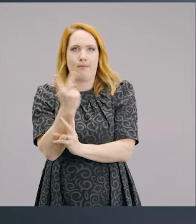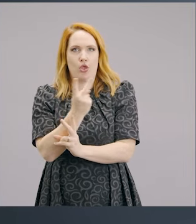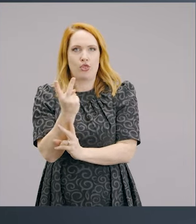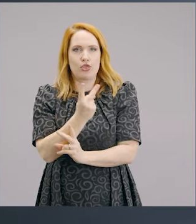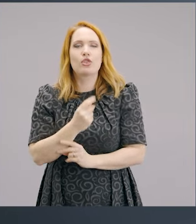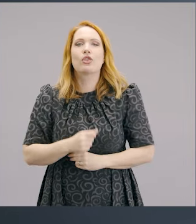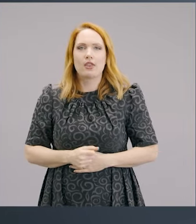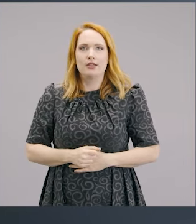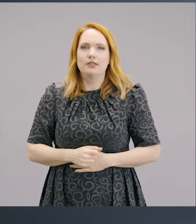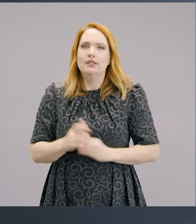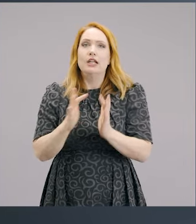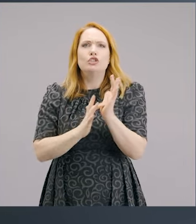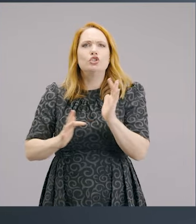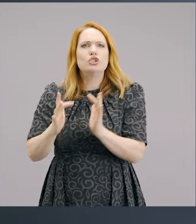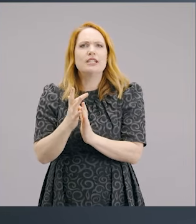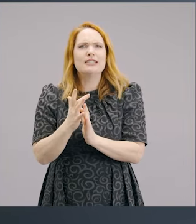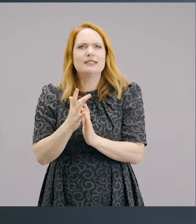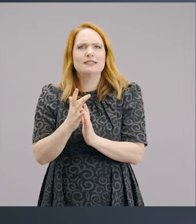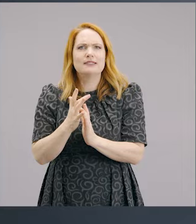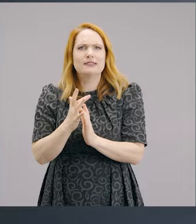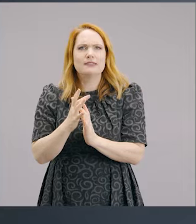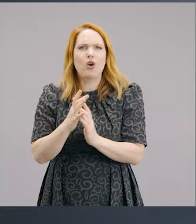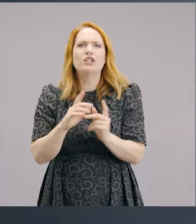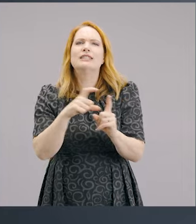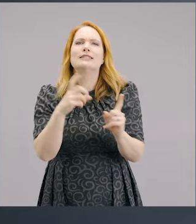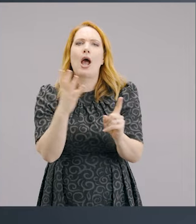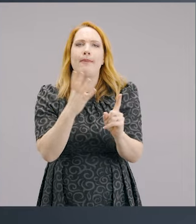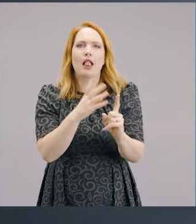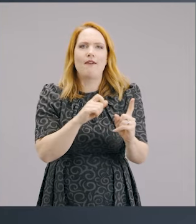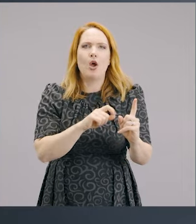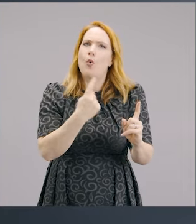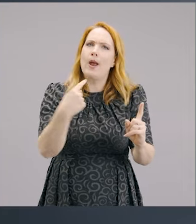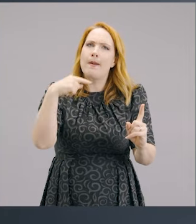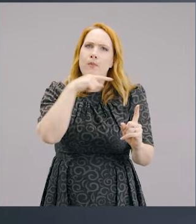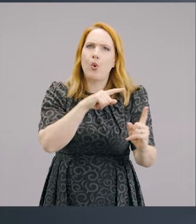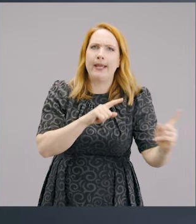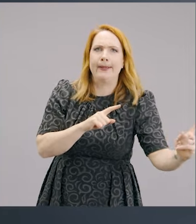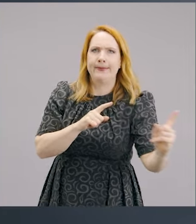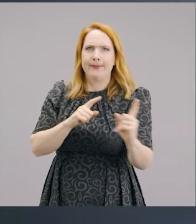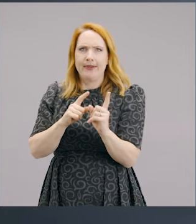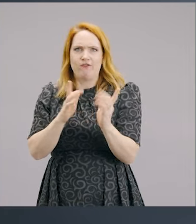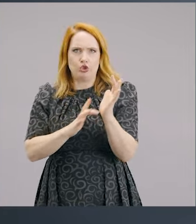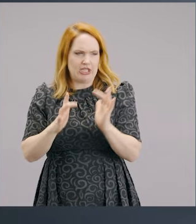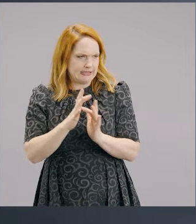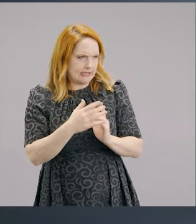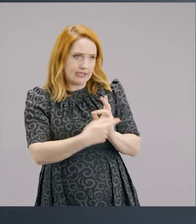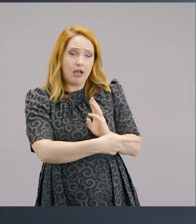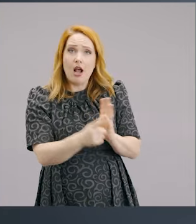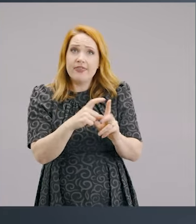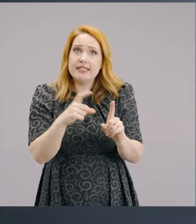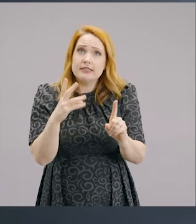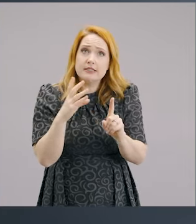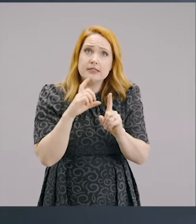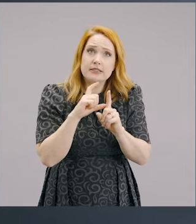that the disciples brought to Jesus a little boy that was demon possessed and they prayed for this little boy and they prayed every